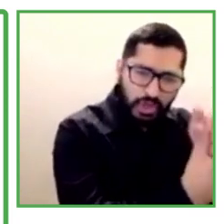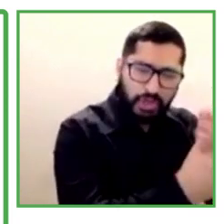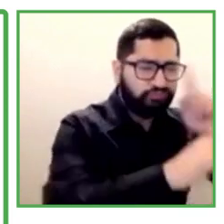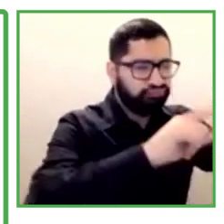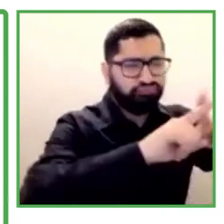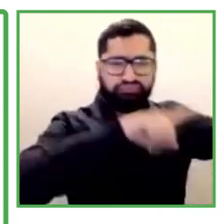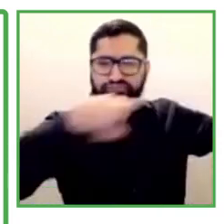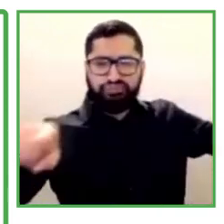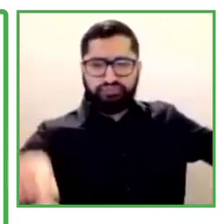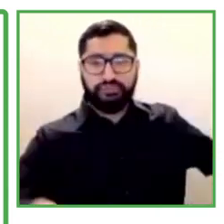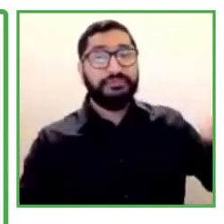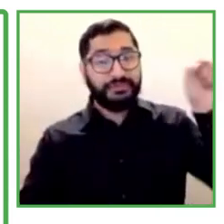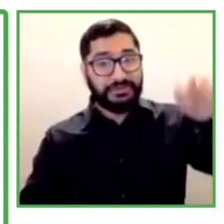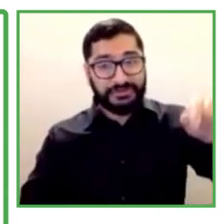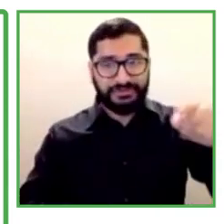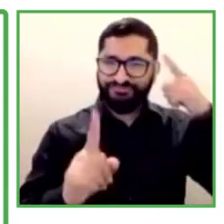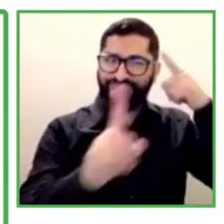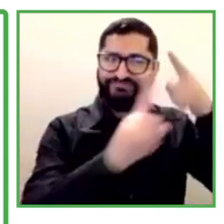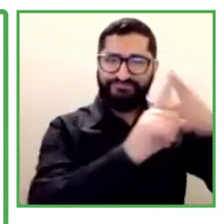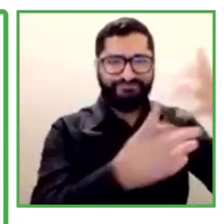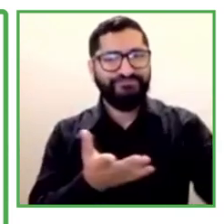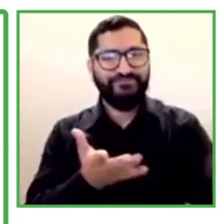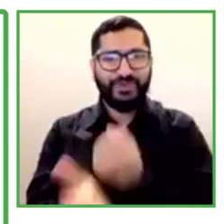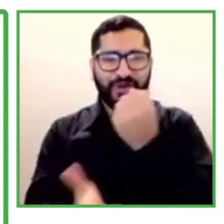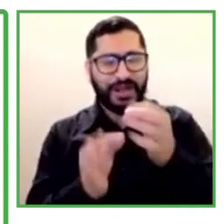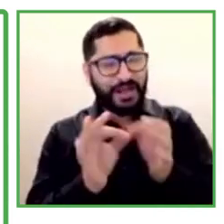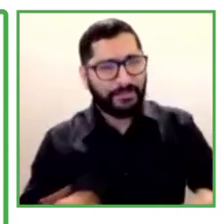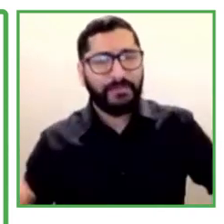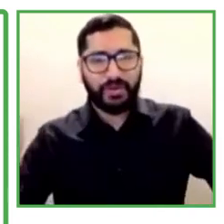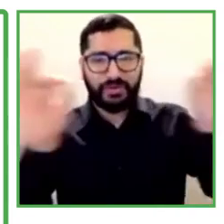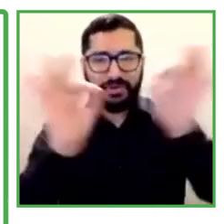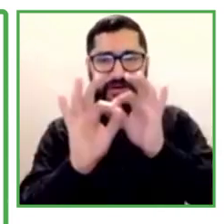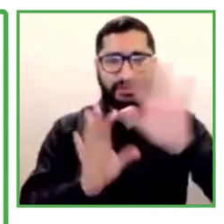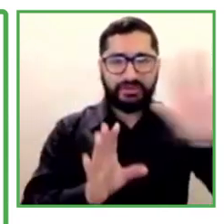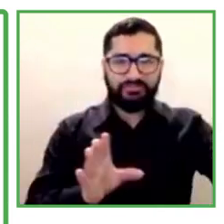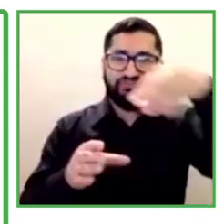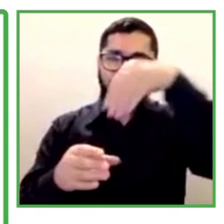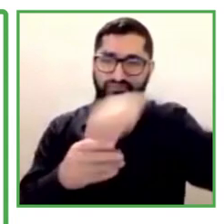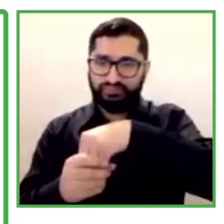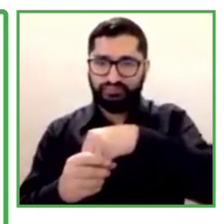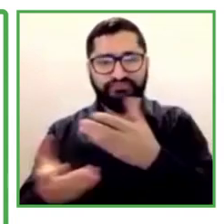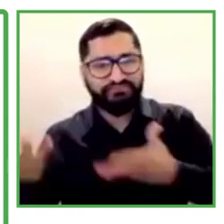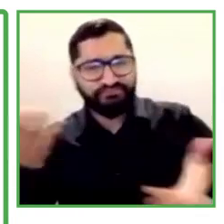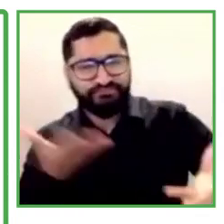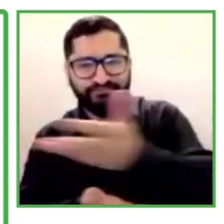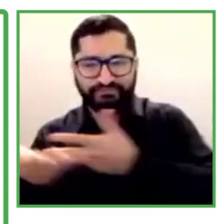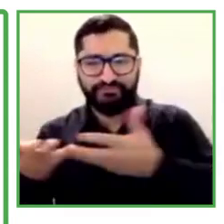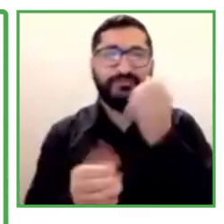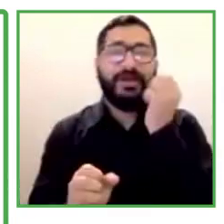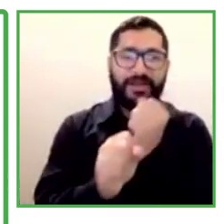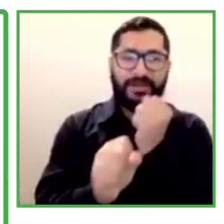that it was very important for this type, for this group of collaborators. Next one, please.